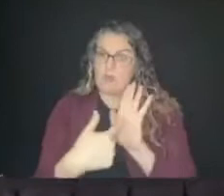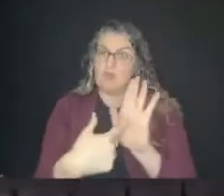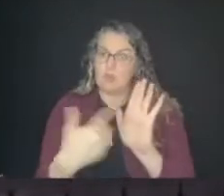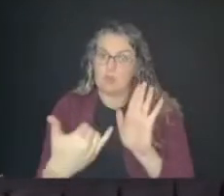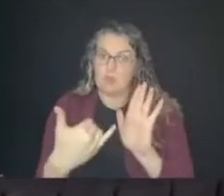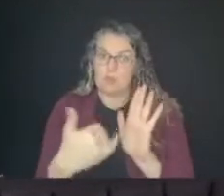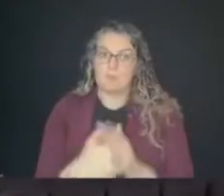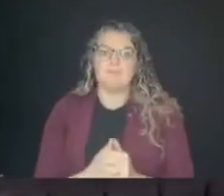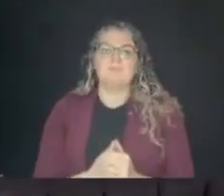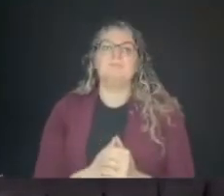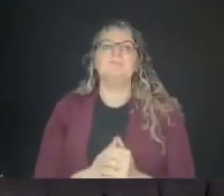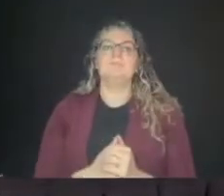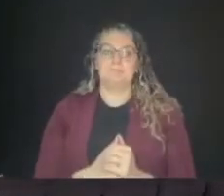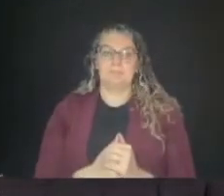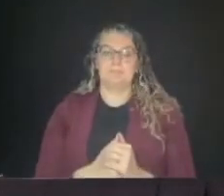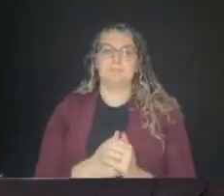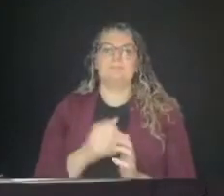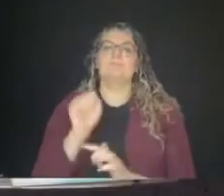and